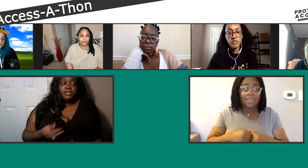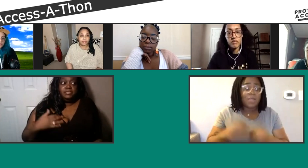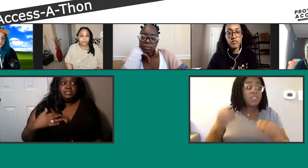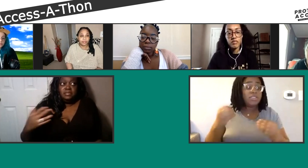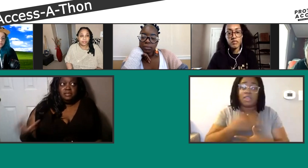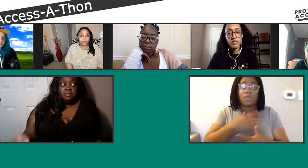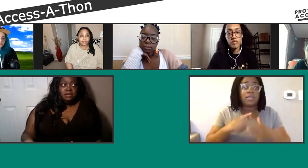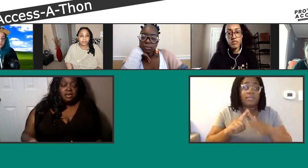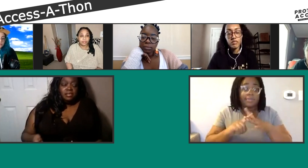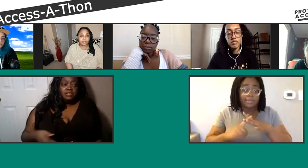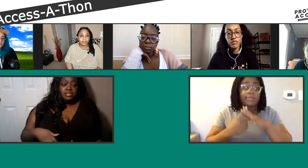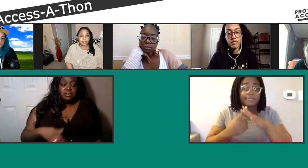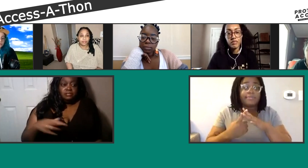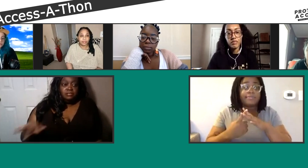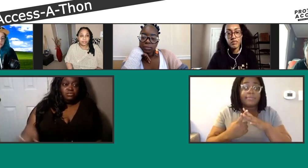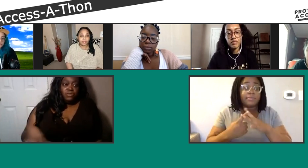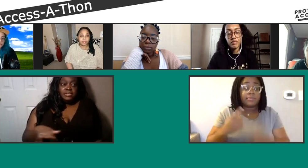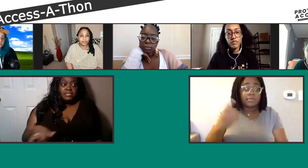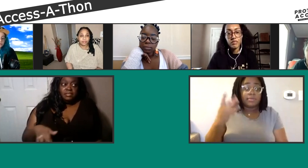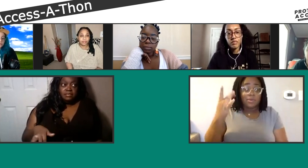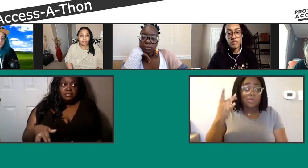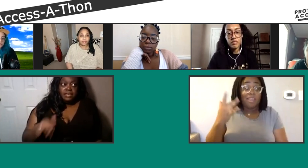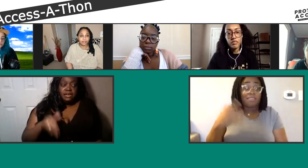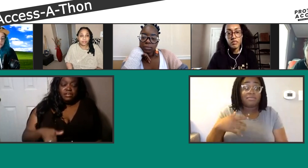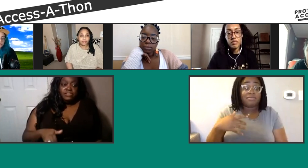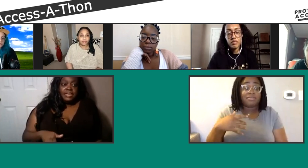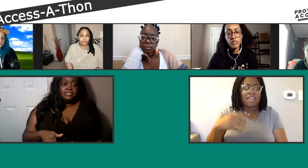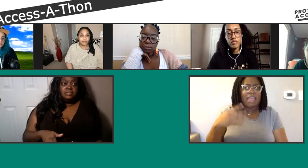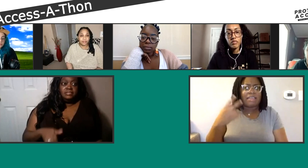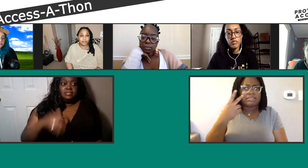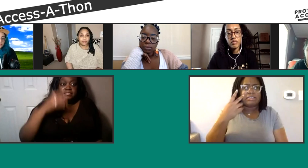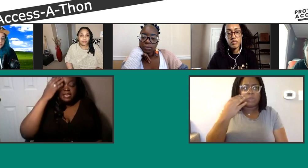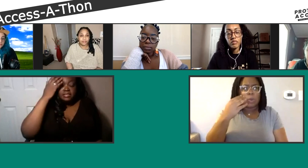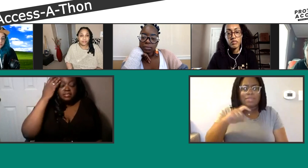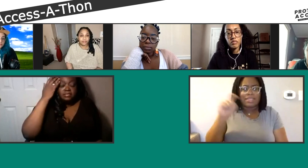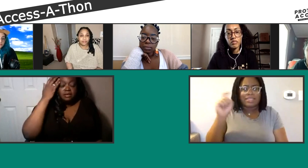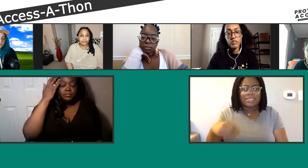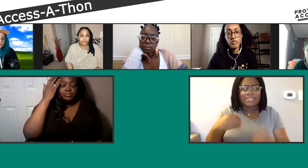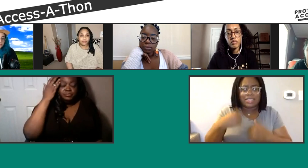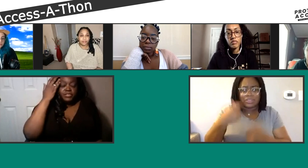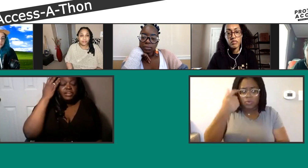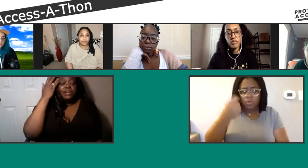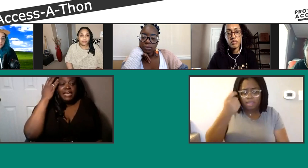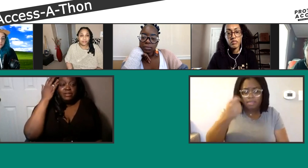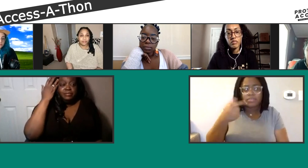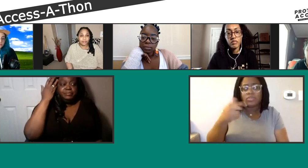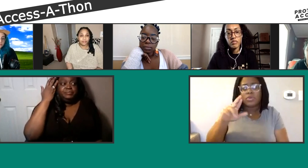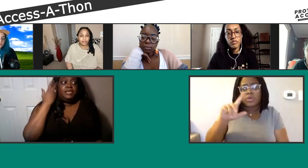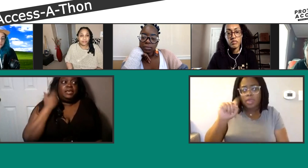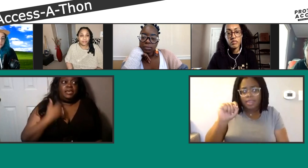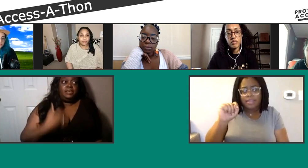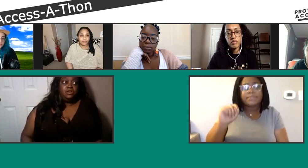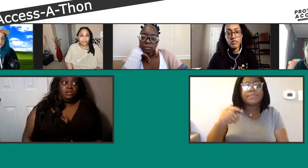because there's a grant in this county of Texas, Texas, um, Tarrant County,